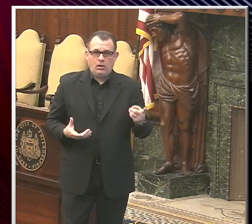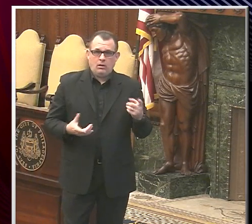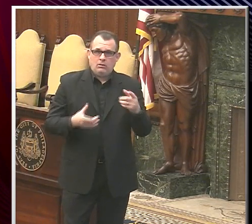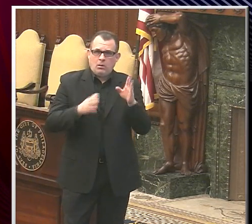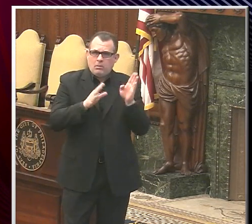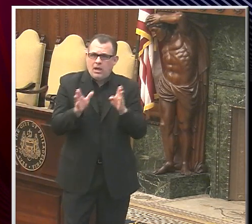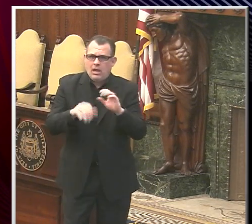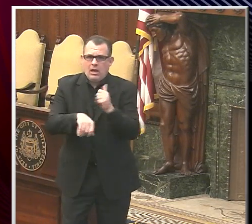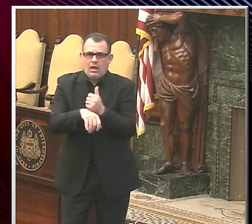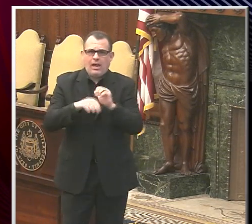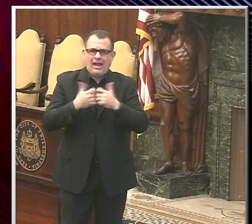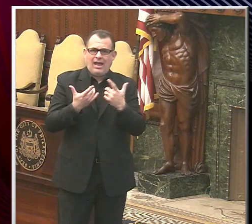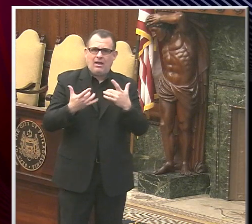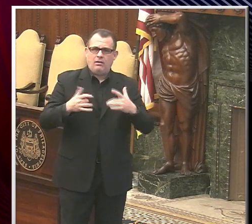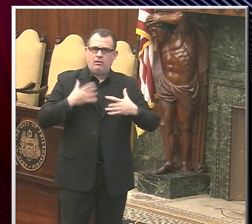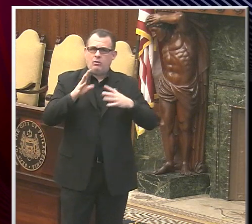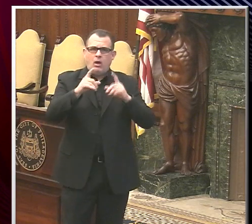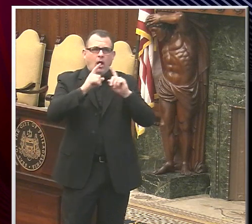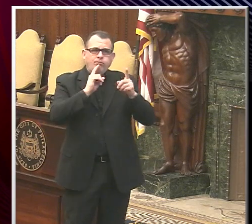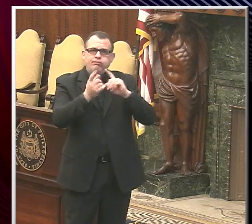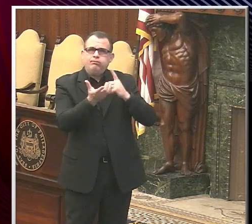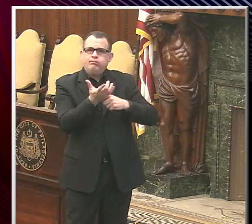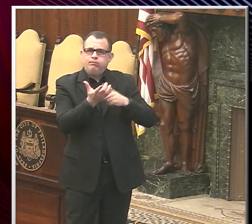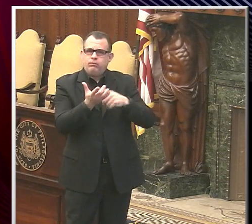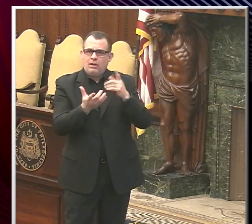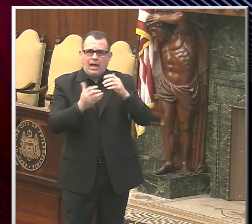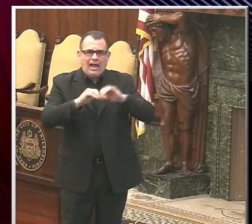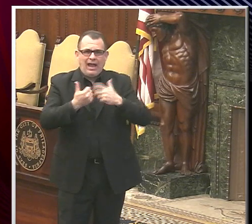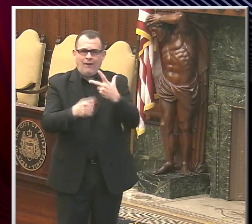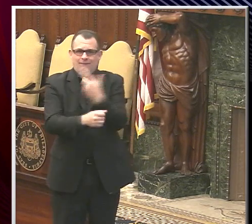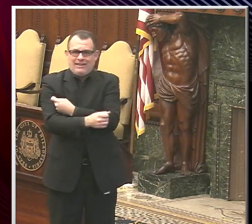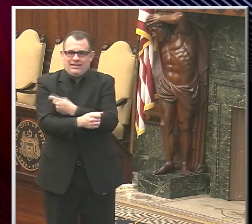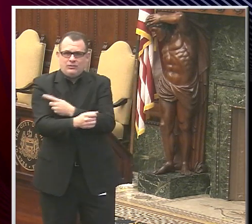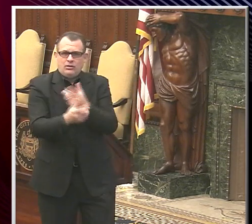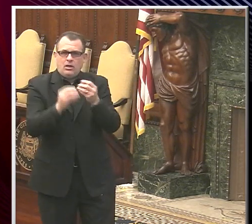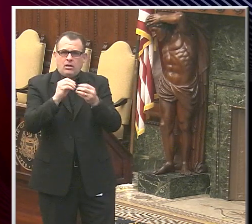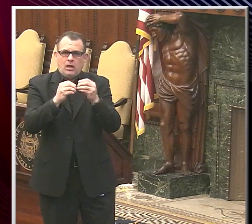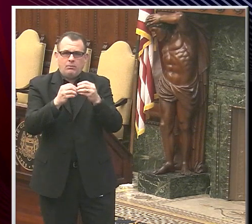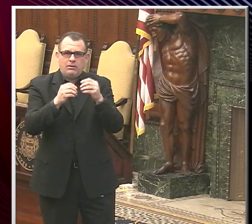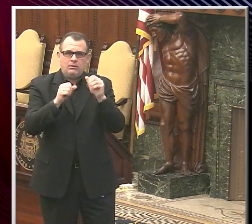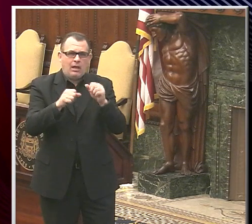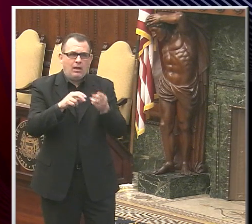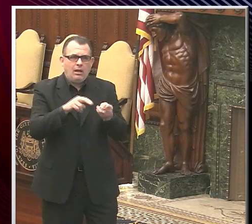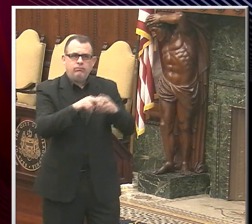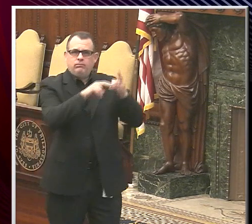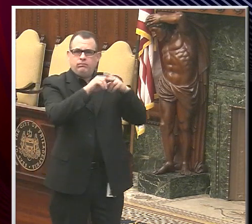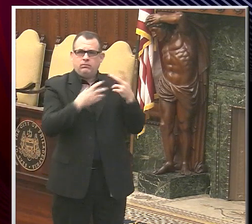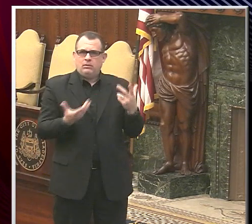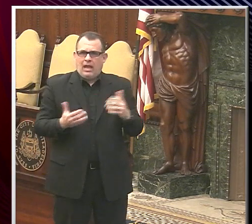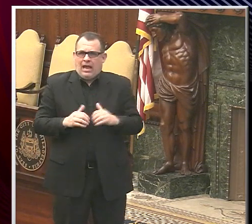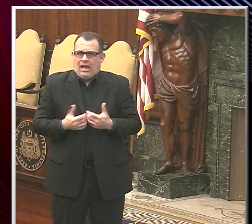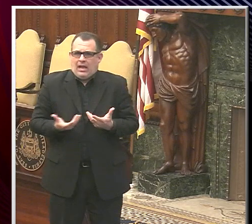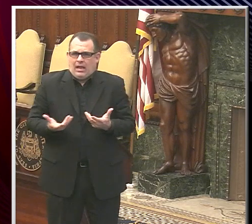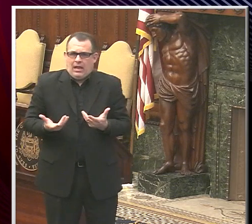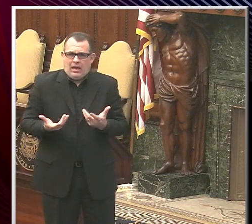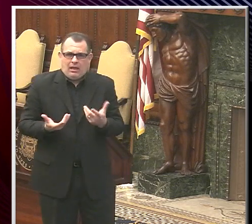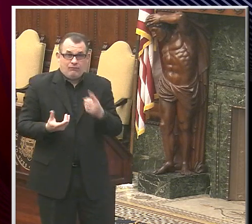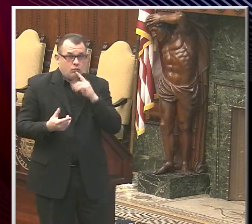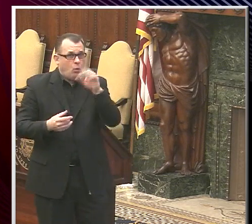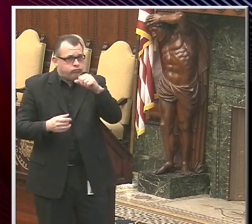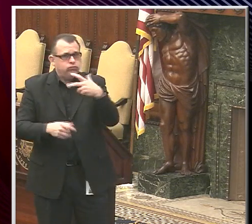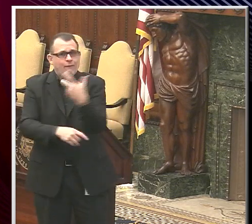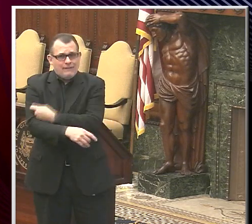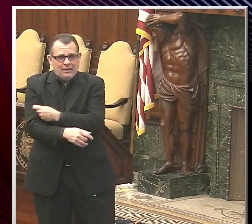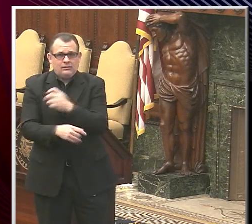eventually to have them vaccinated? Yeah, so we are under vaccinating Hispanics in the city, and we recognize